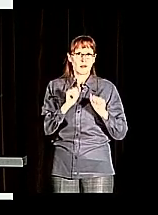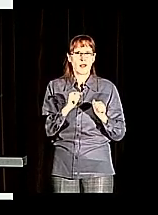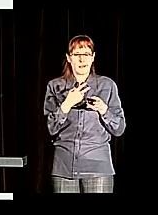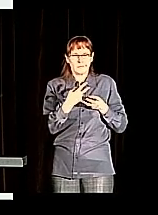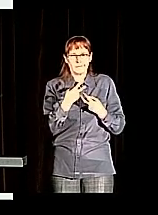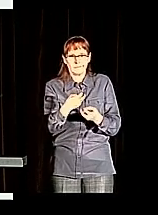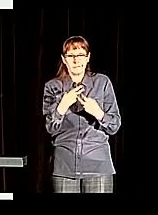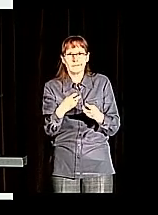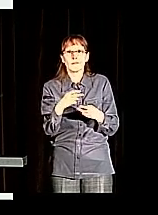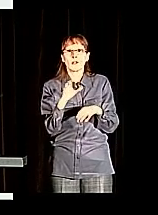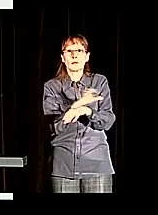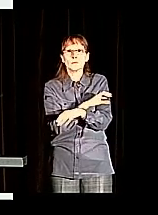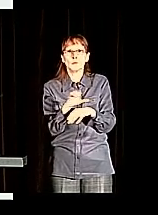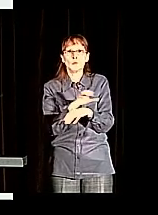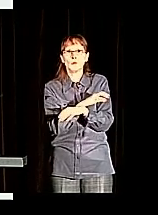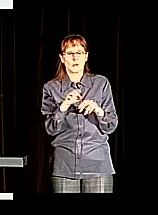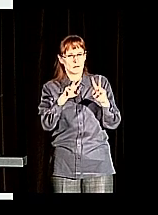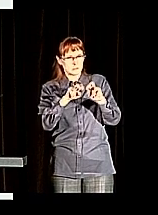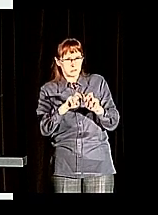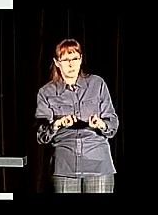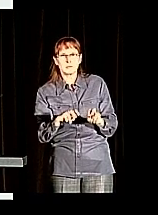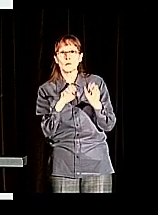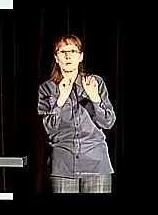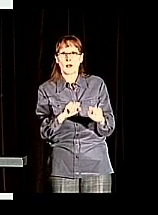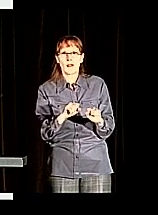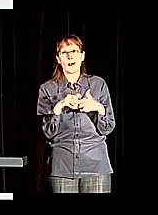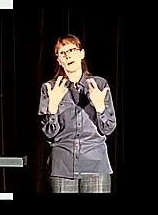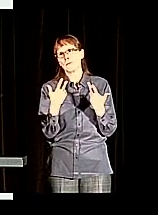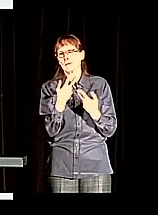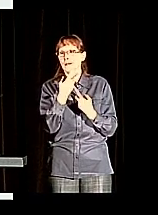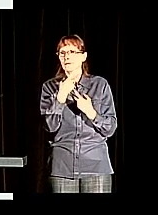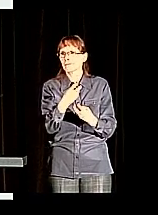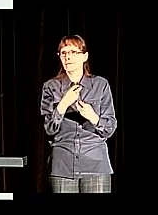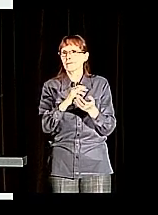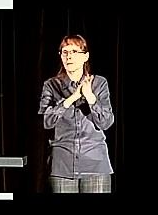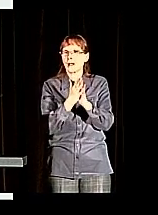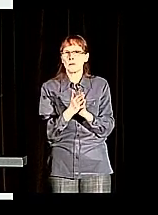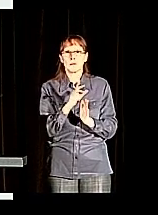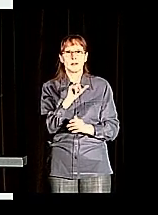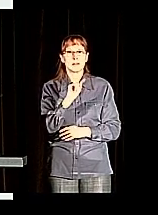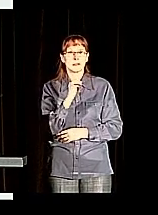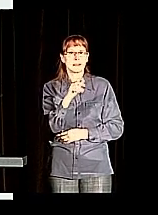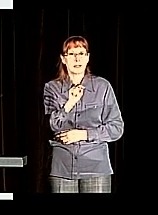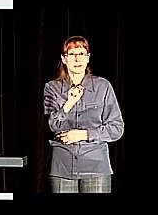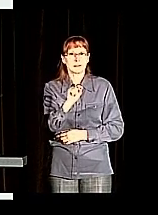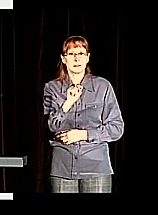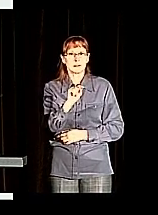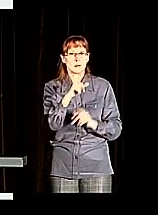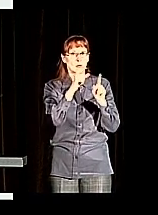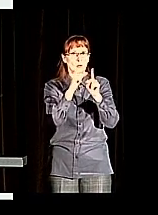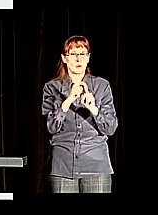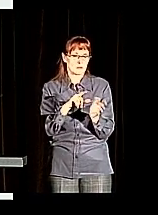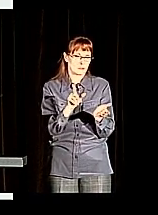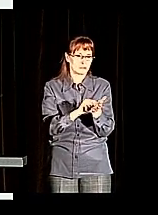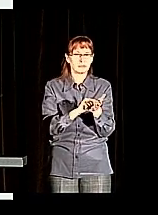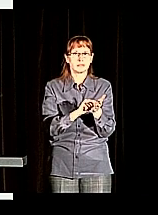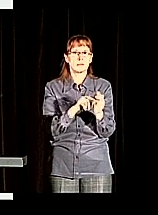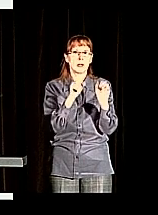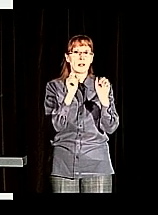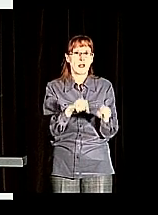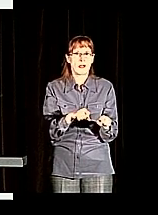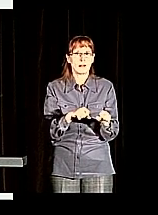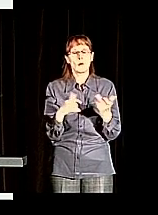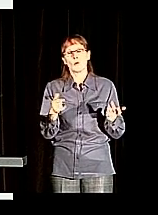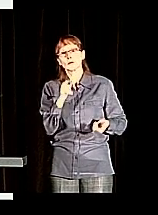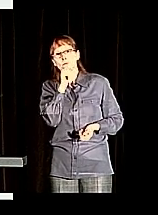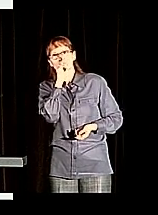much learn the language by analyzing the print form. They're making great advances in analyzing spoken languages.